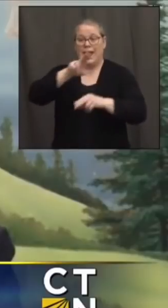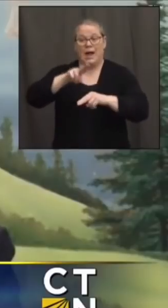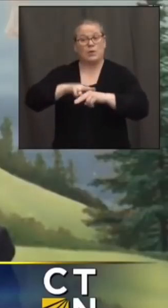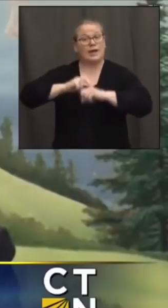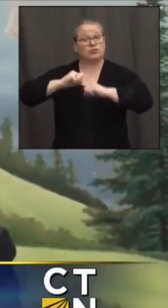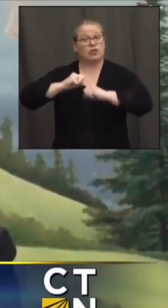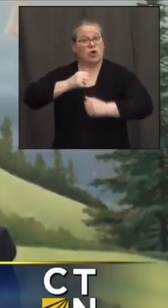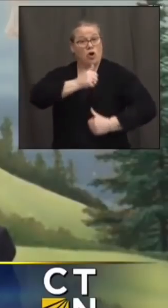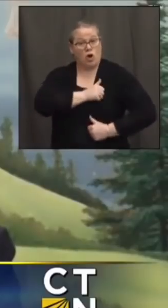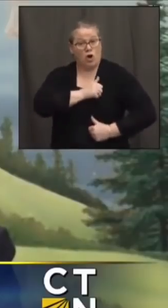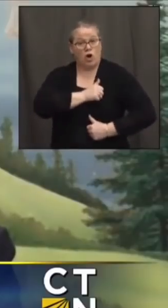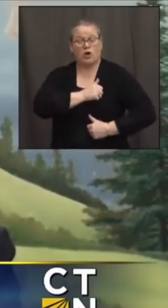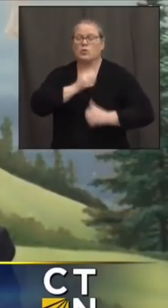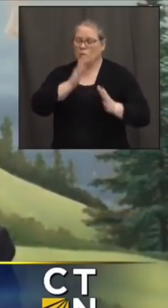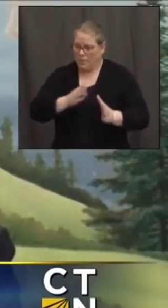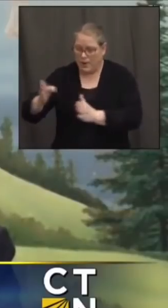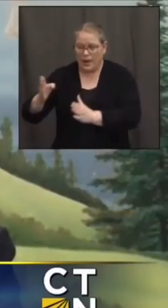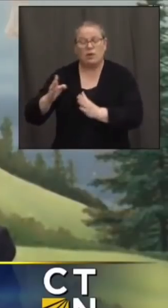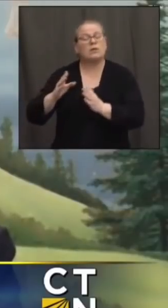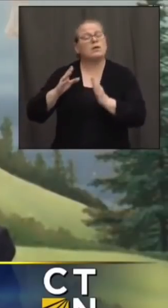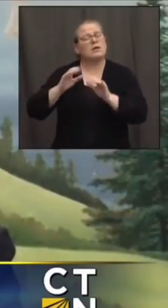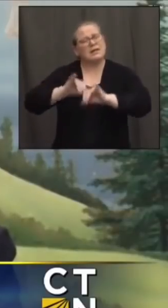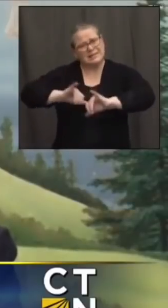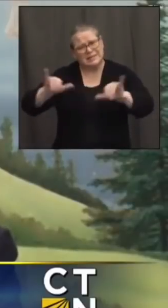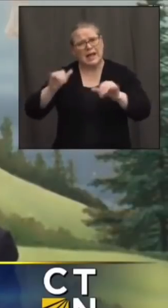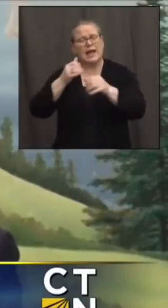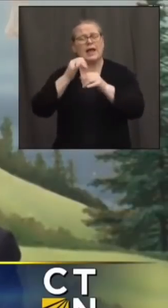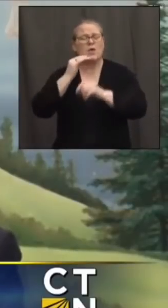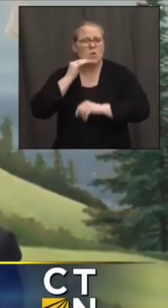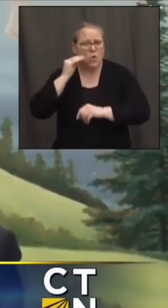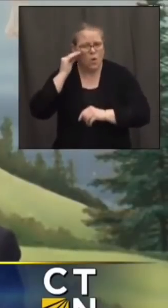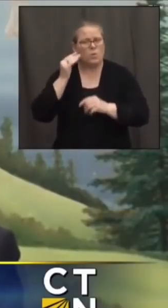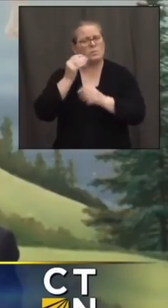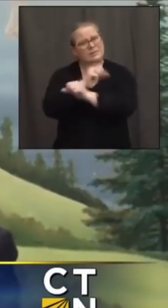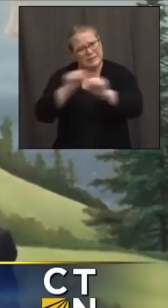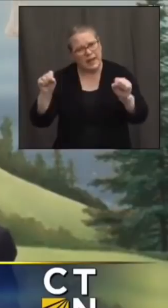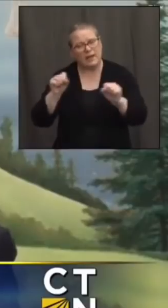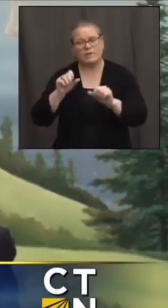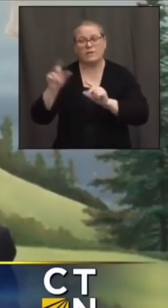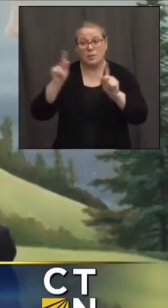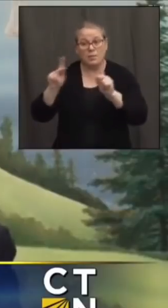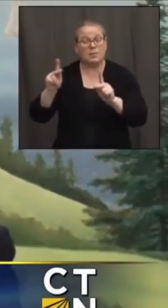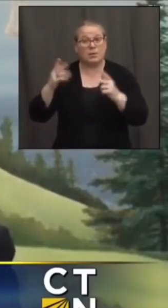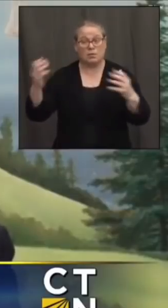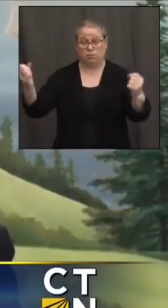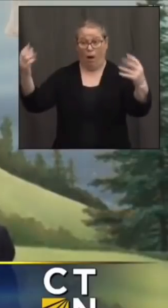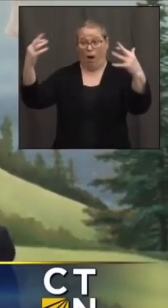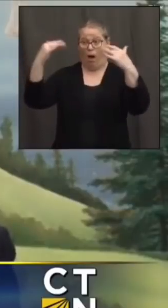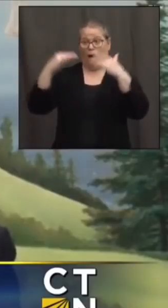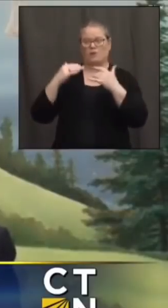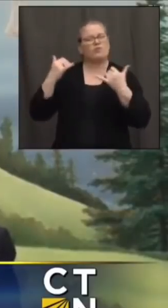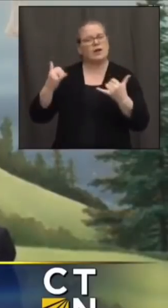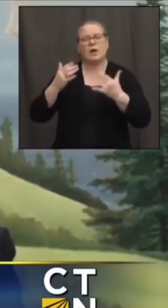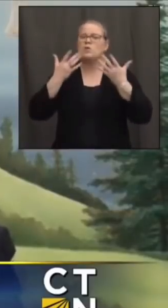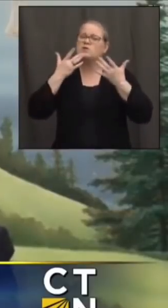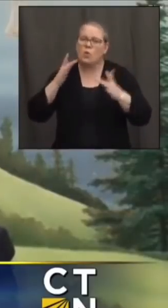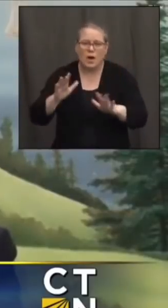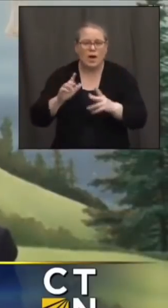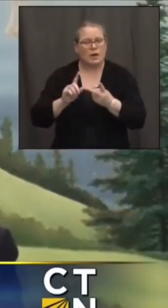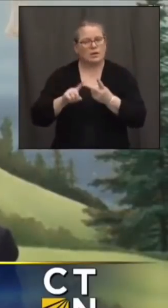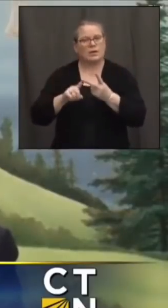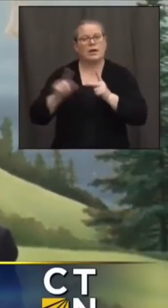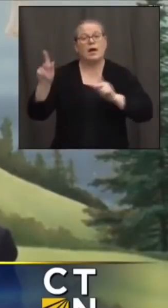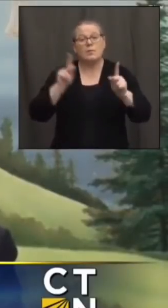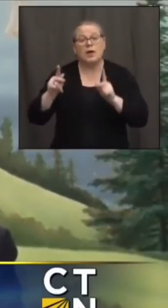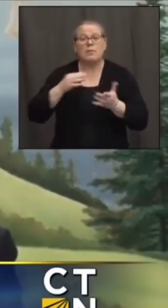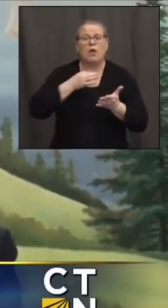protesters coming out right now we certainly don't want people counter demonstrations coming uh we don't want people rubbernecking just coming out